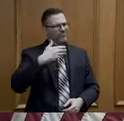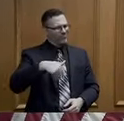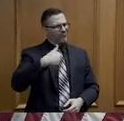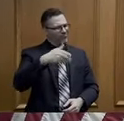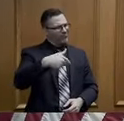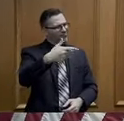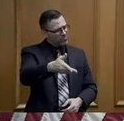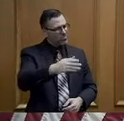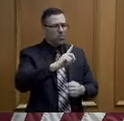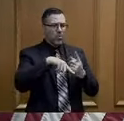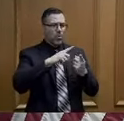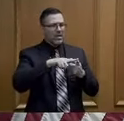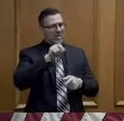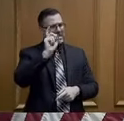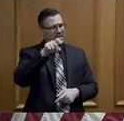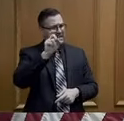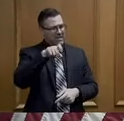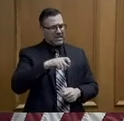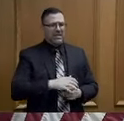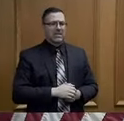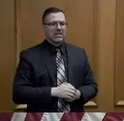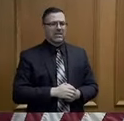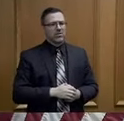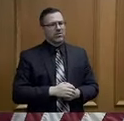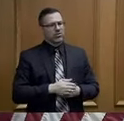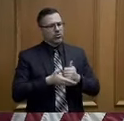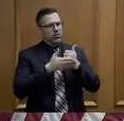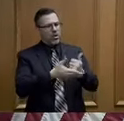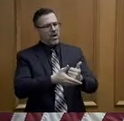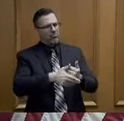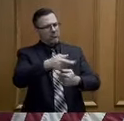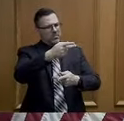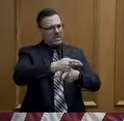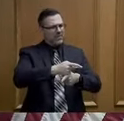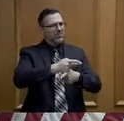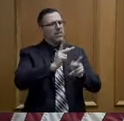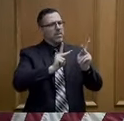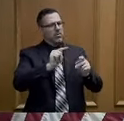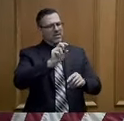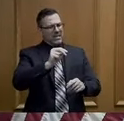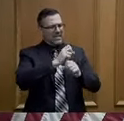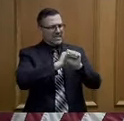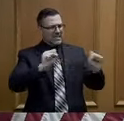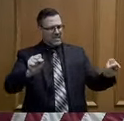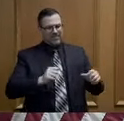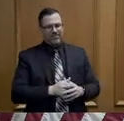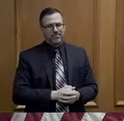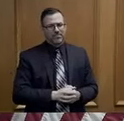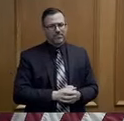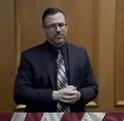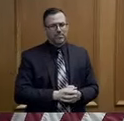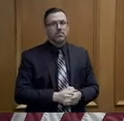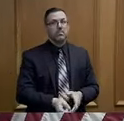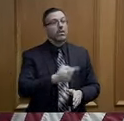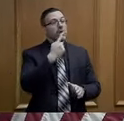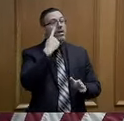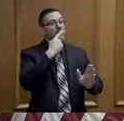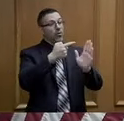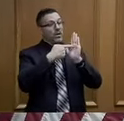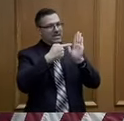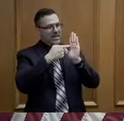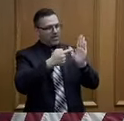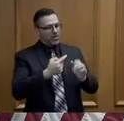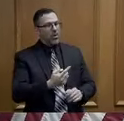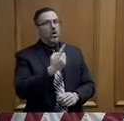to keep Tennesseans safe. I'll give you an example today of just one step forward